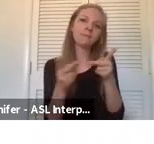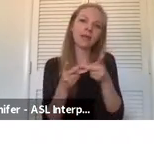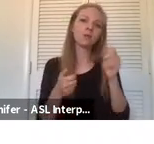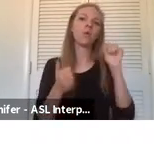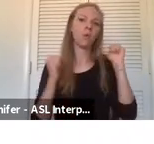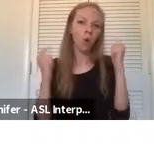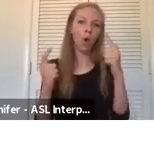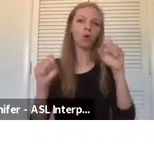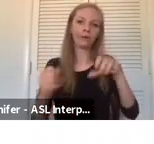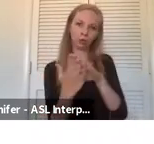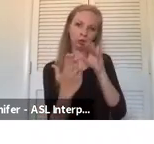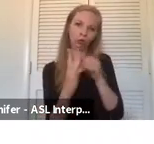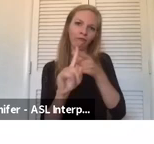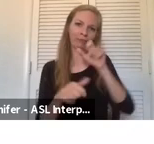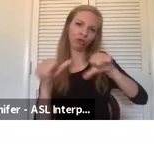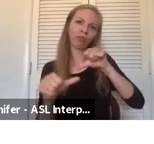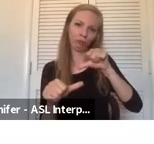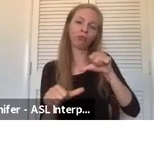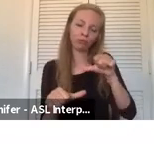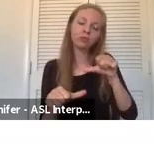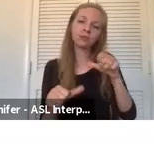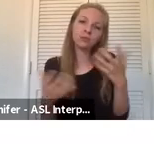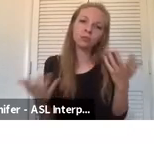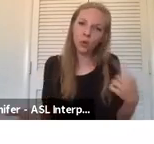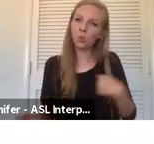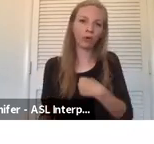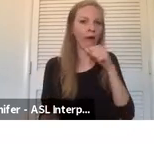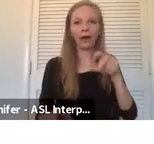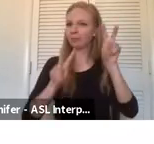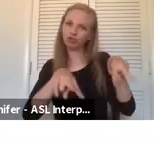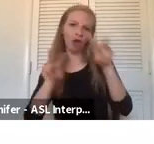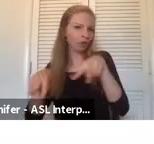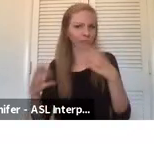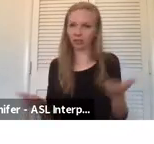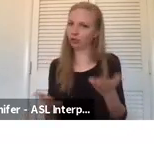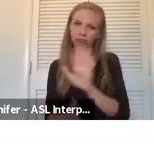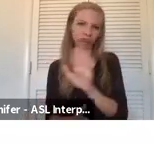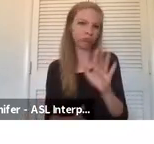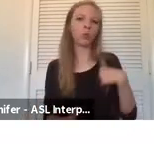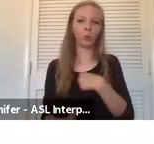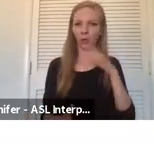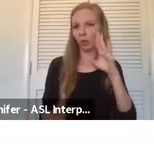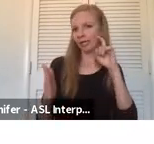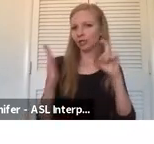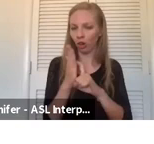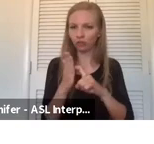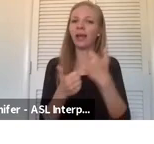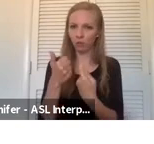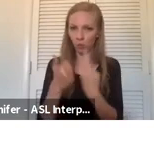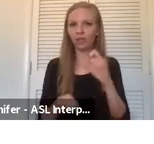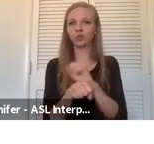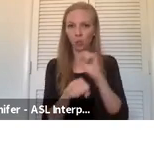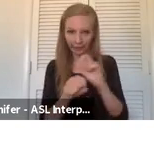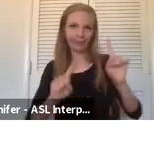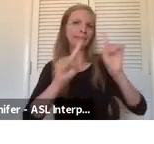from each other. So we're not going to be judging here. We're going to acknowledge that everybody is working at different